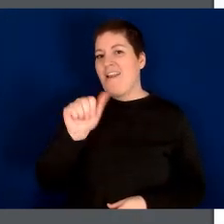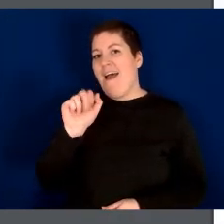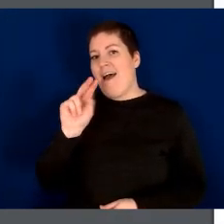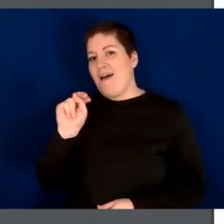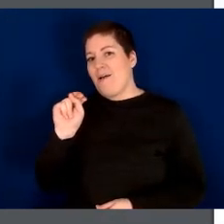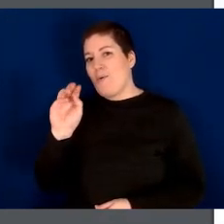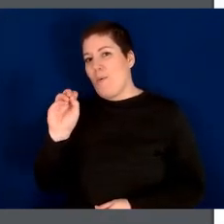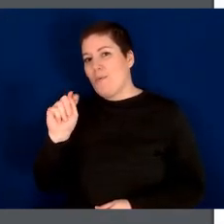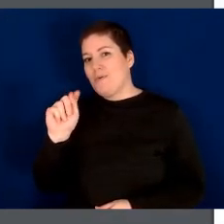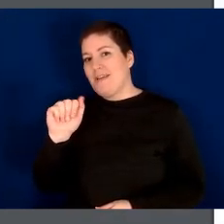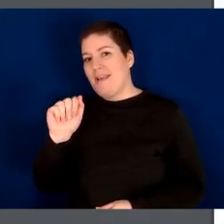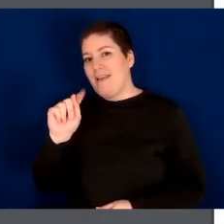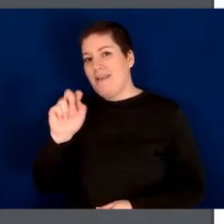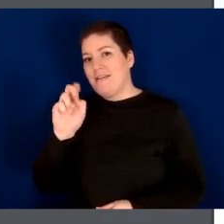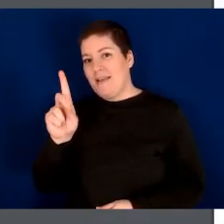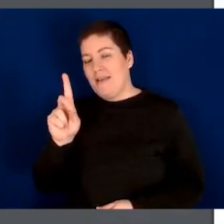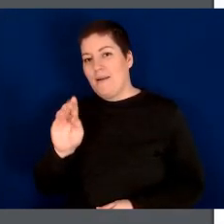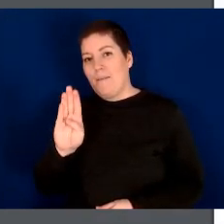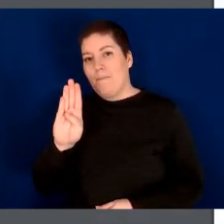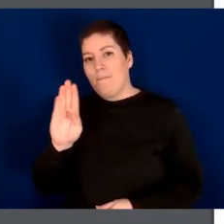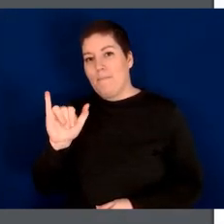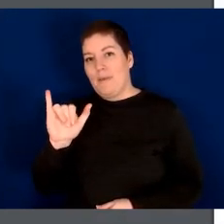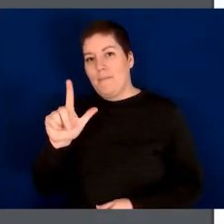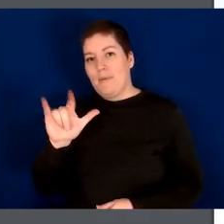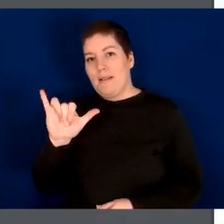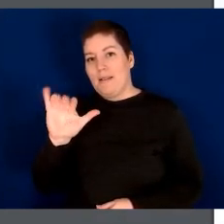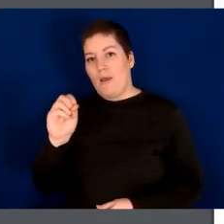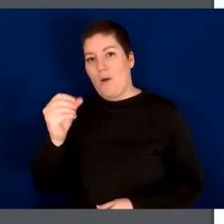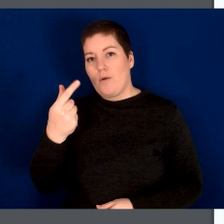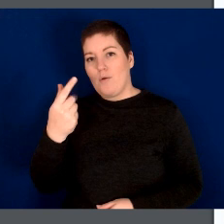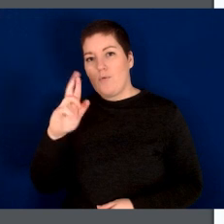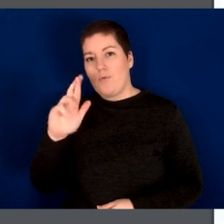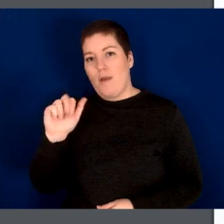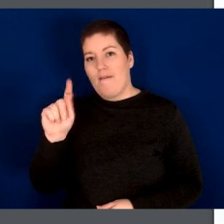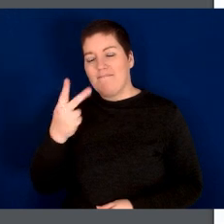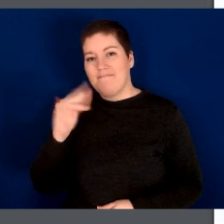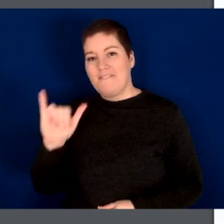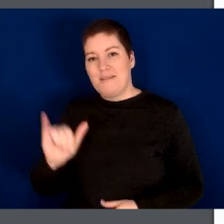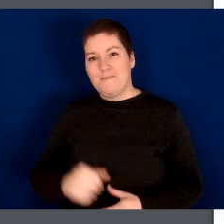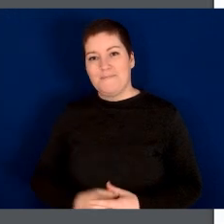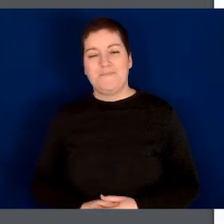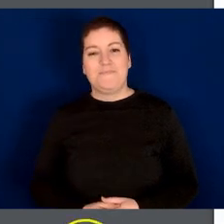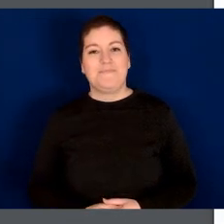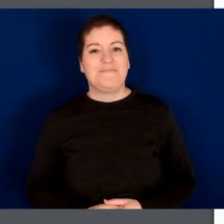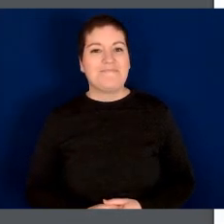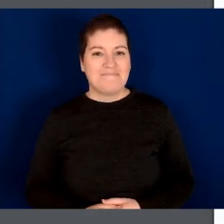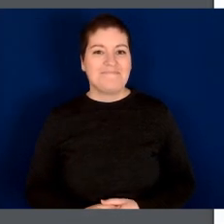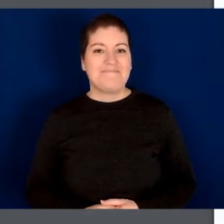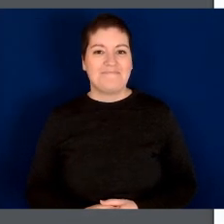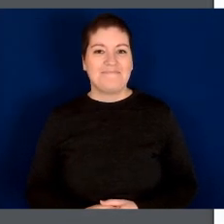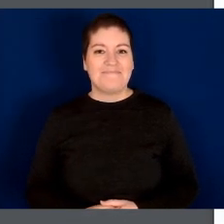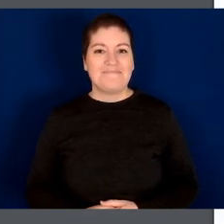8 style and they include a brief summary of the material.